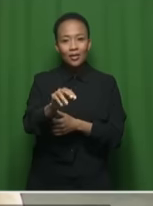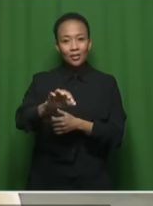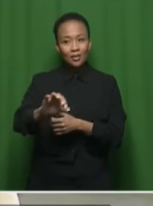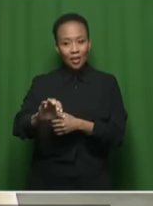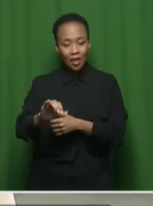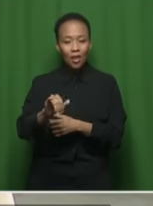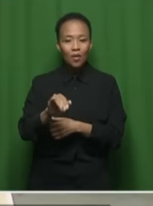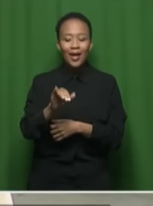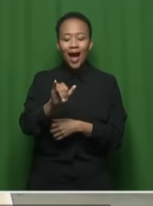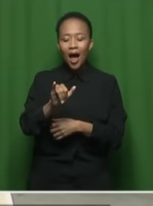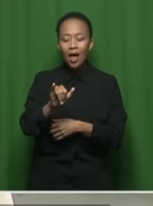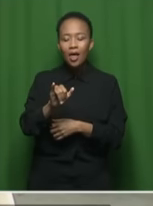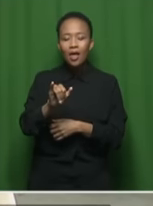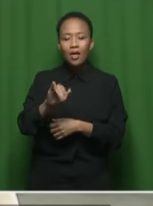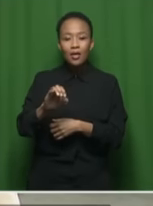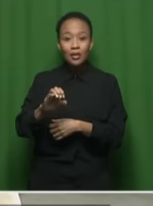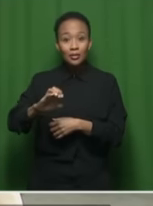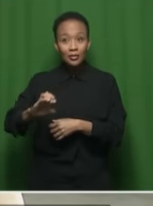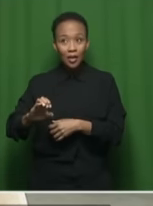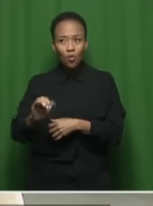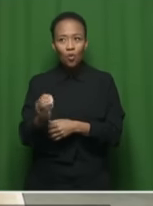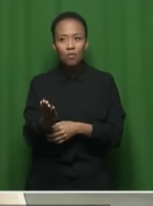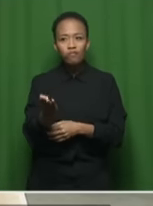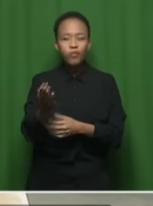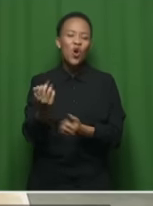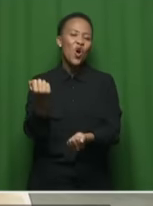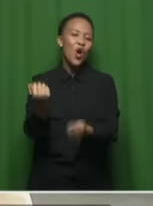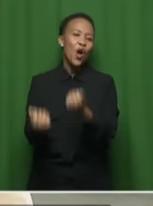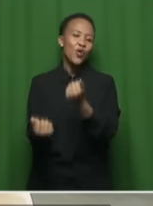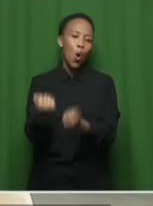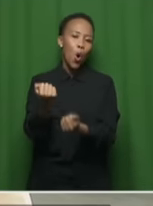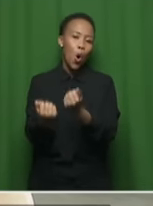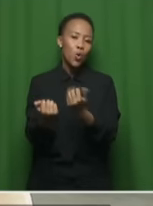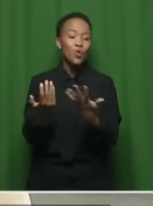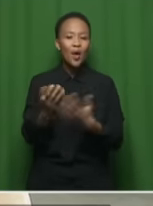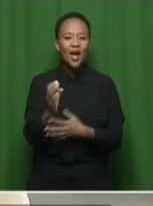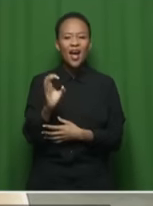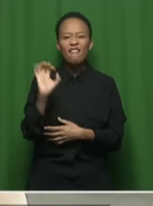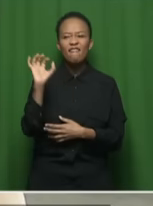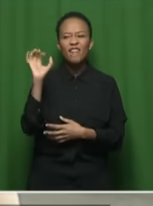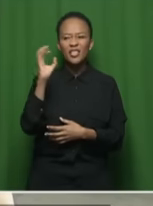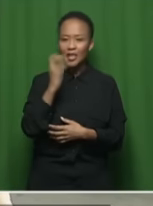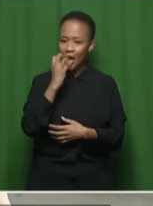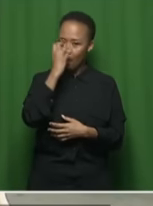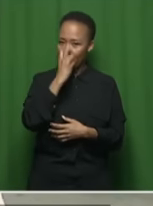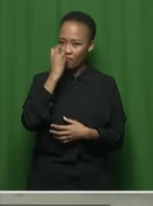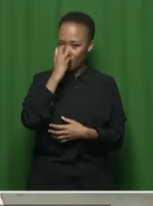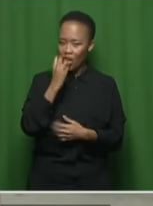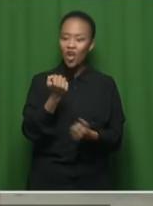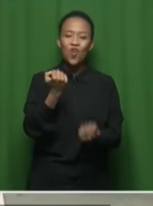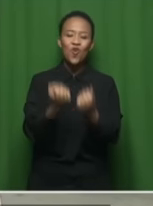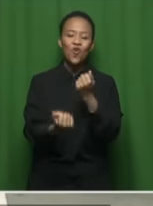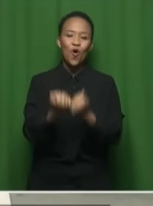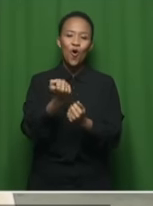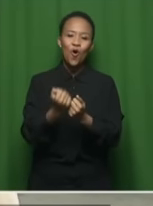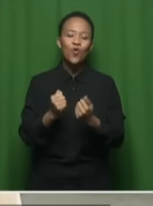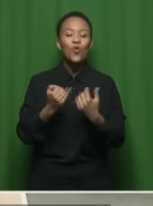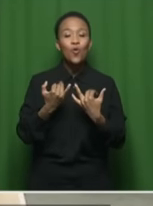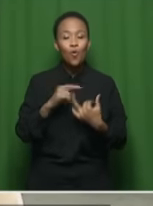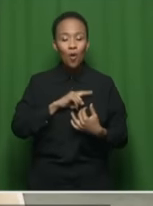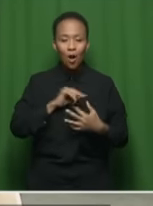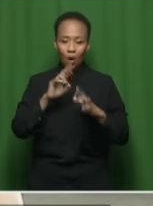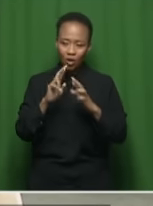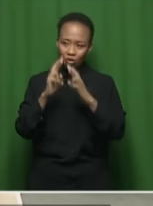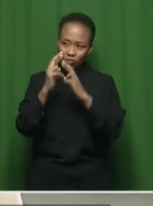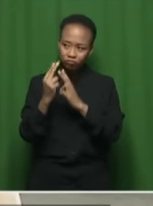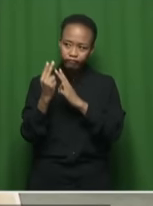to the Electoral Court of South Africa, which sits here in Bloemfontein, Free State, where they'll be trying to review a decision of